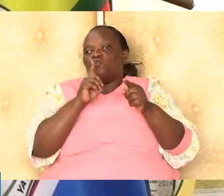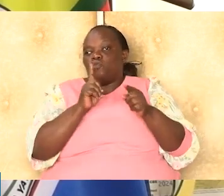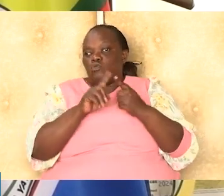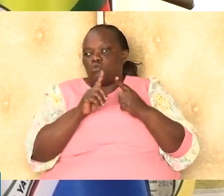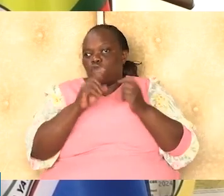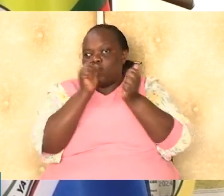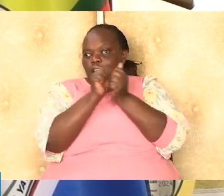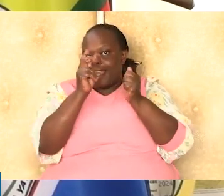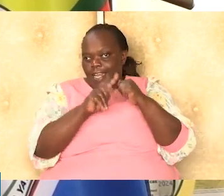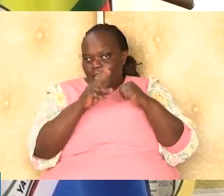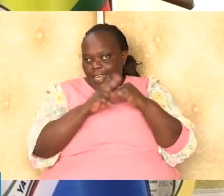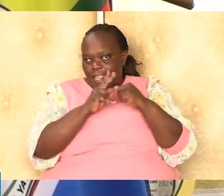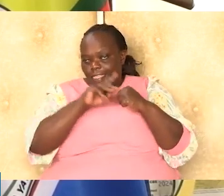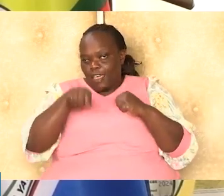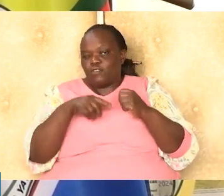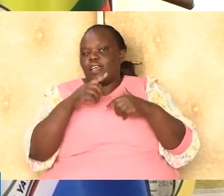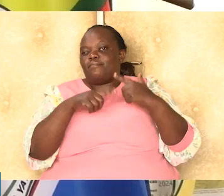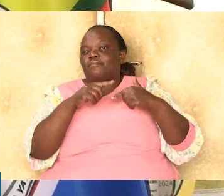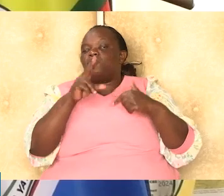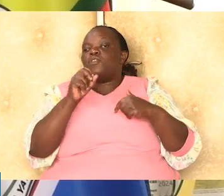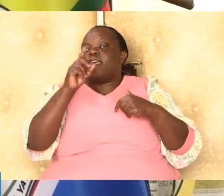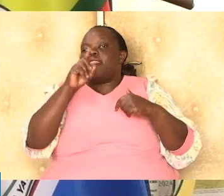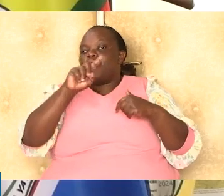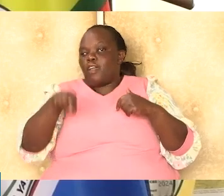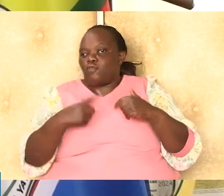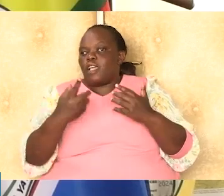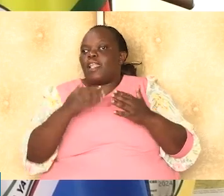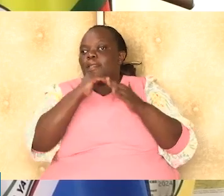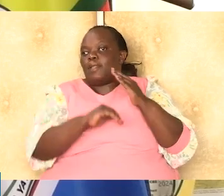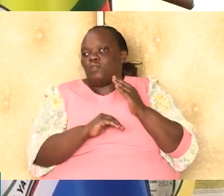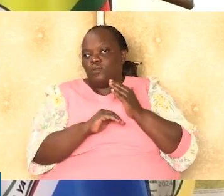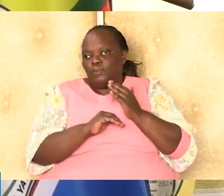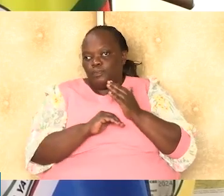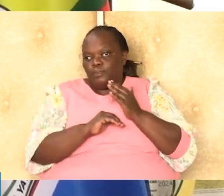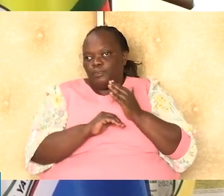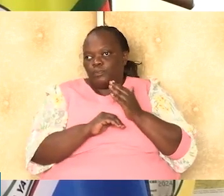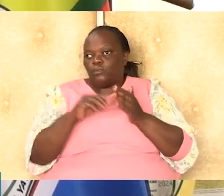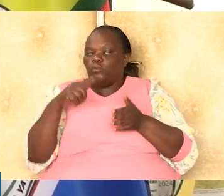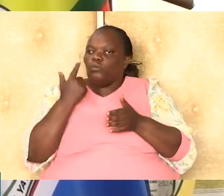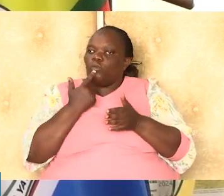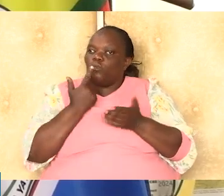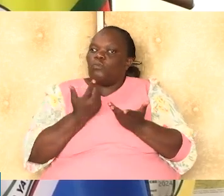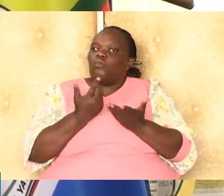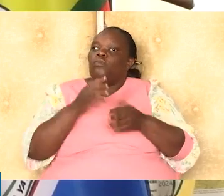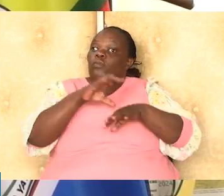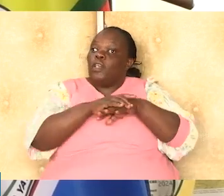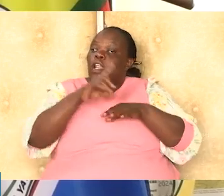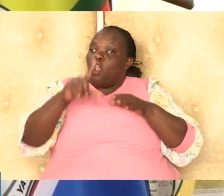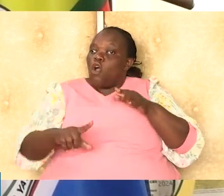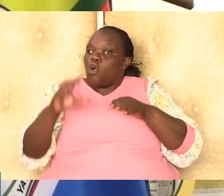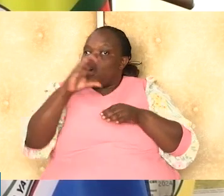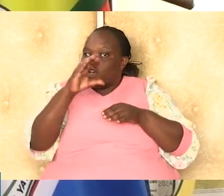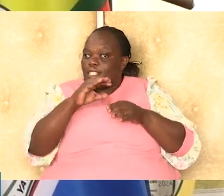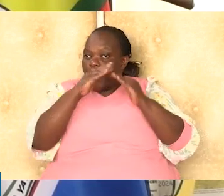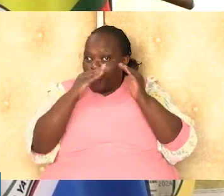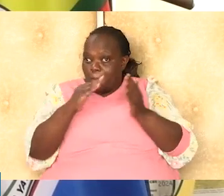,900. So, about 20,000 and below. That is what is social. Then, those who are getting low-cost houses